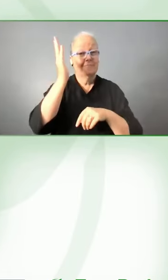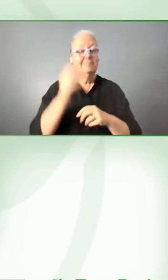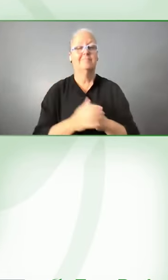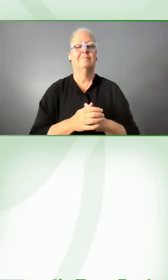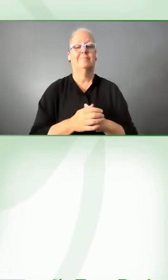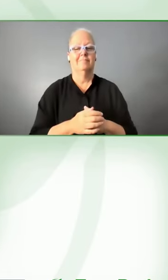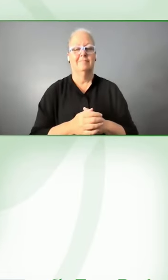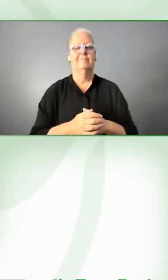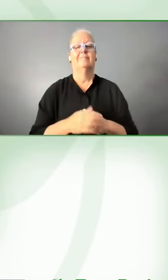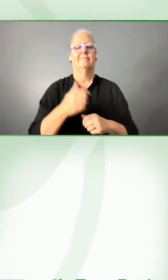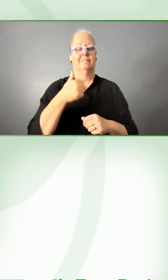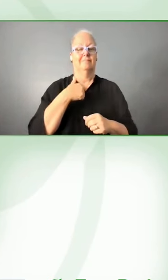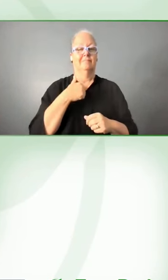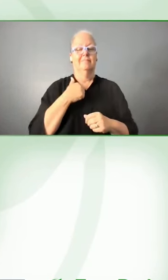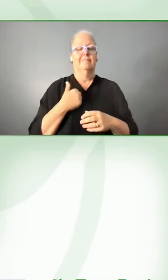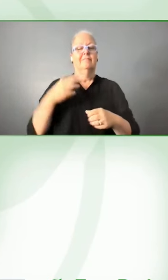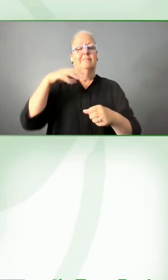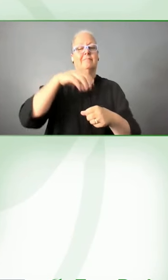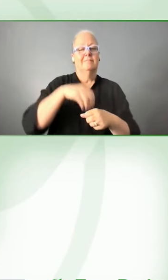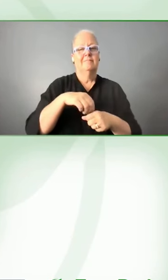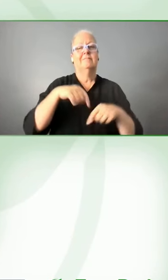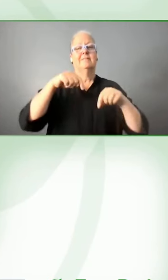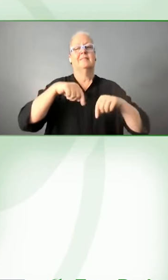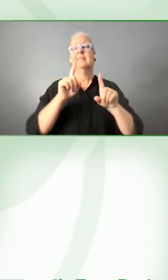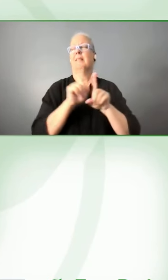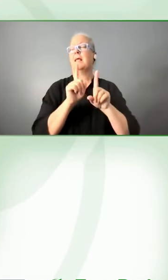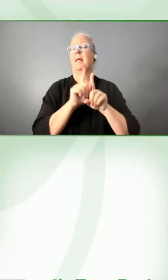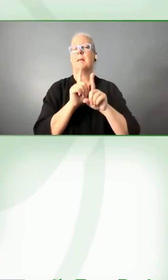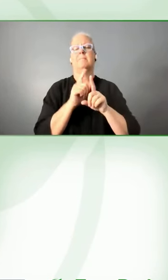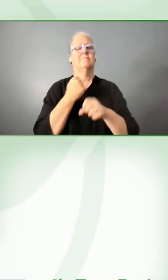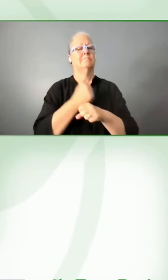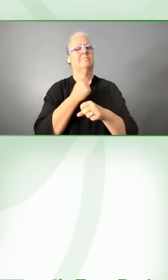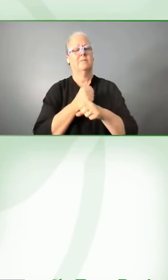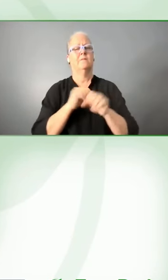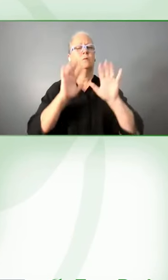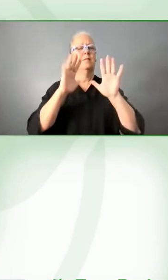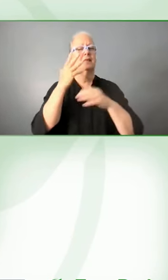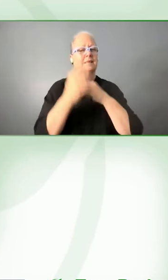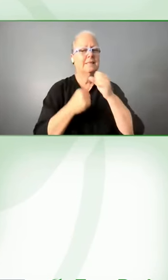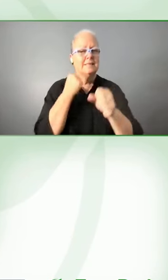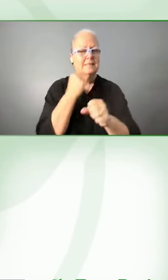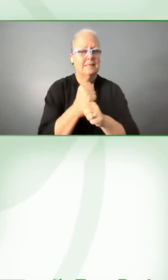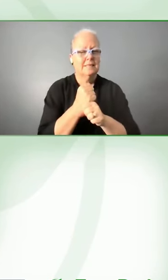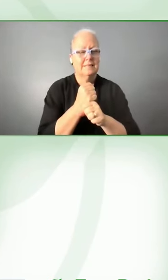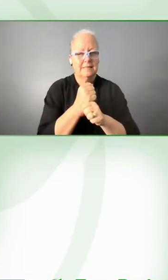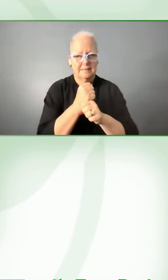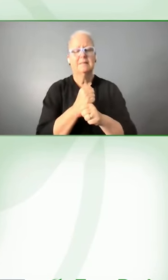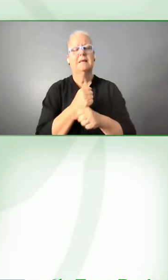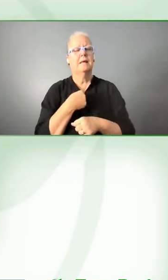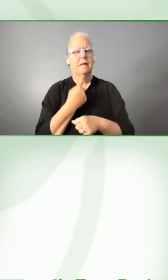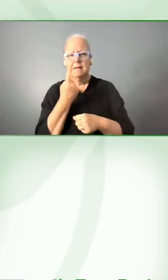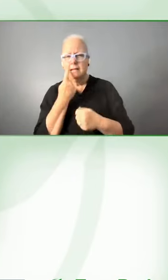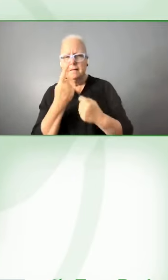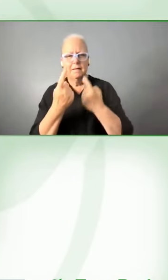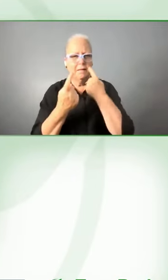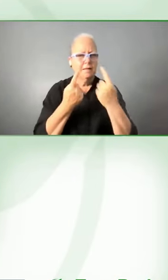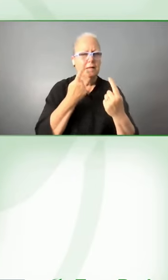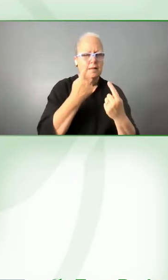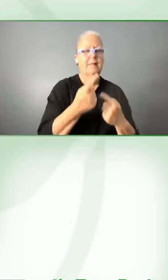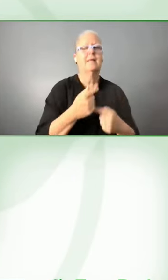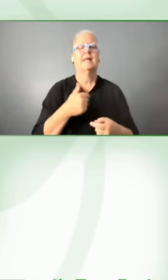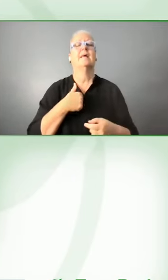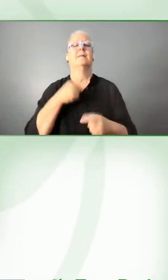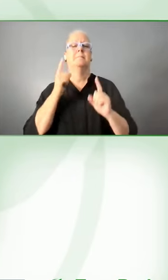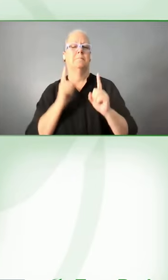Barclays on this agenda for the last 10 years and I think one of the things that I've seen most is the need to focus on